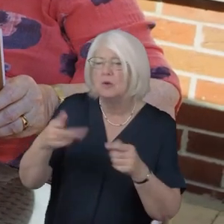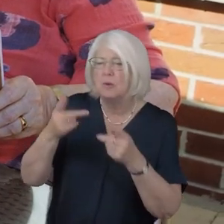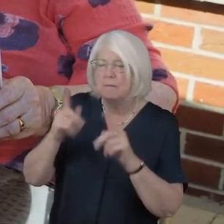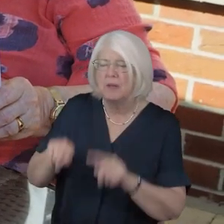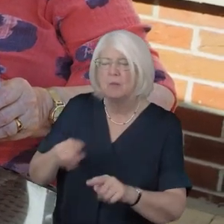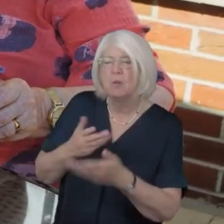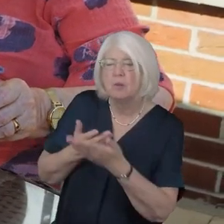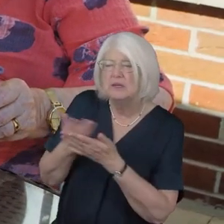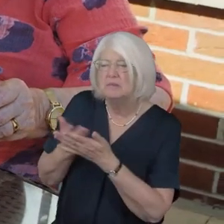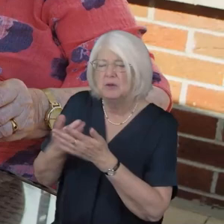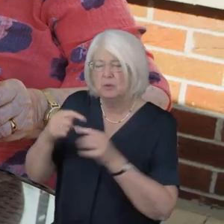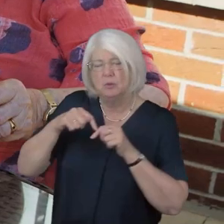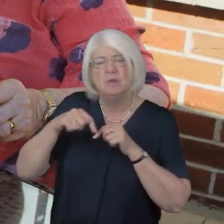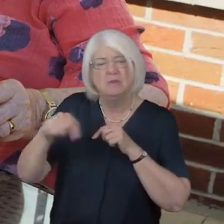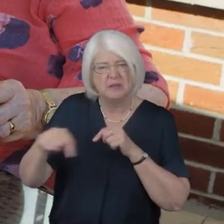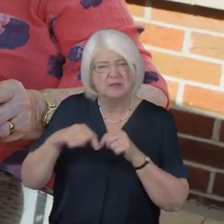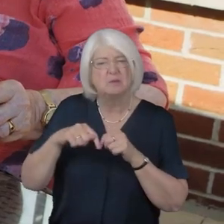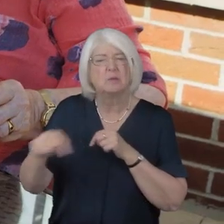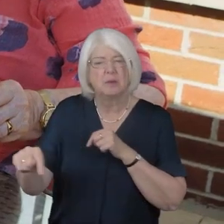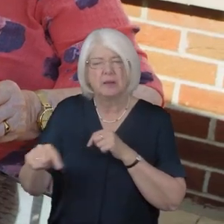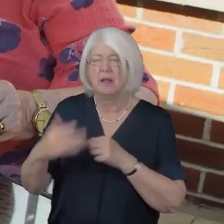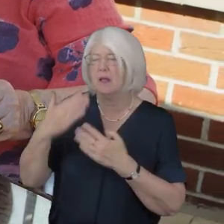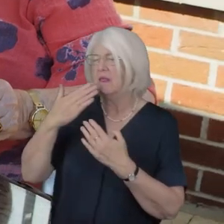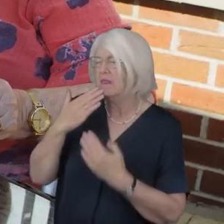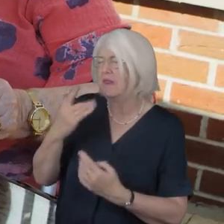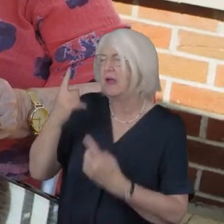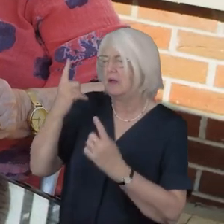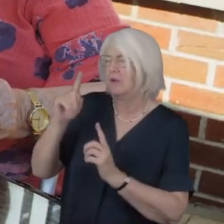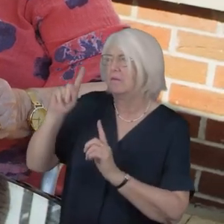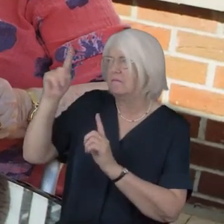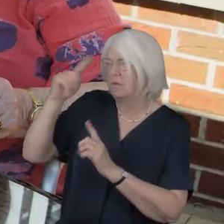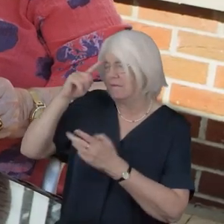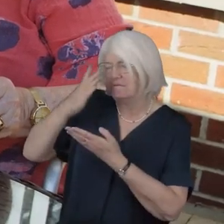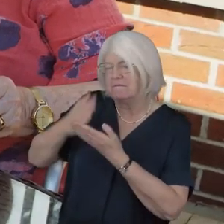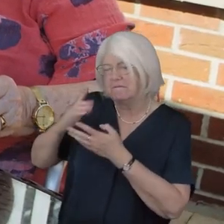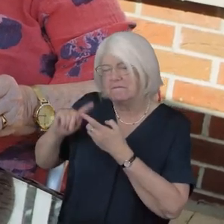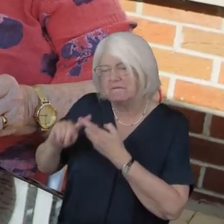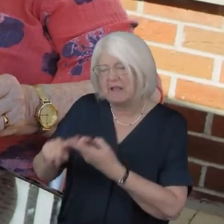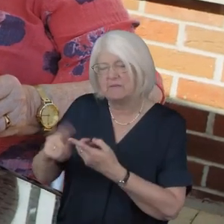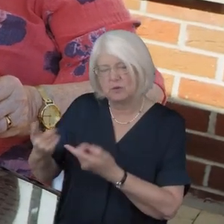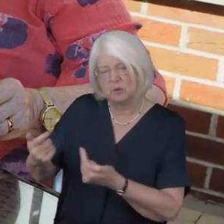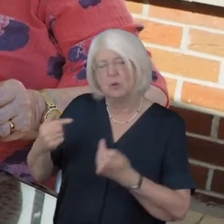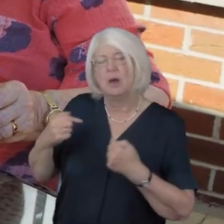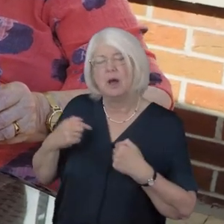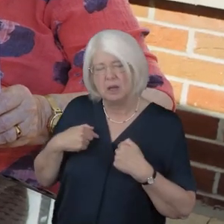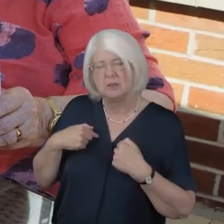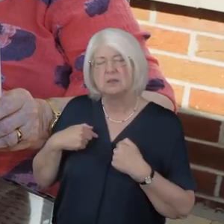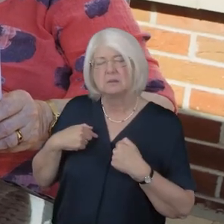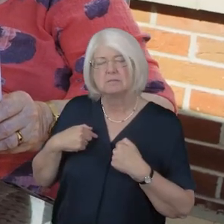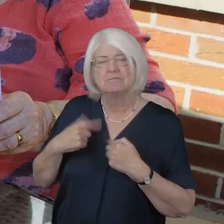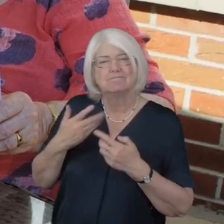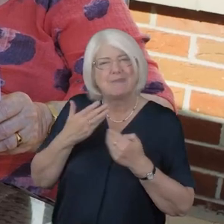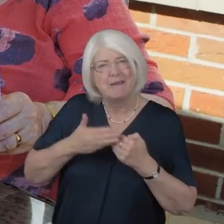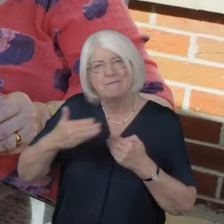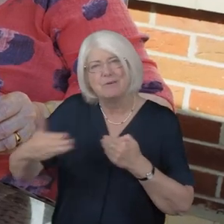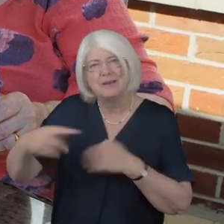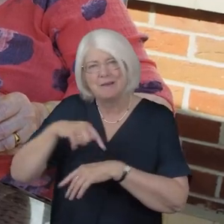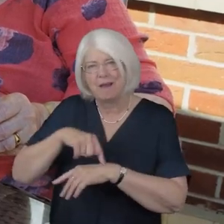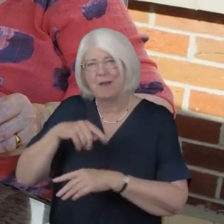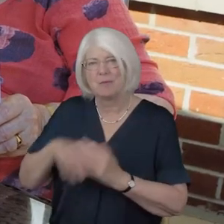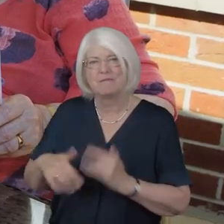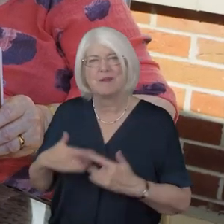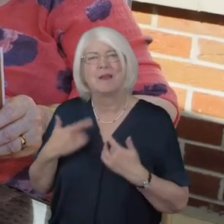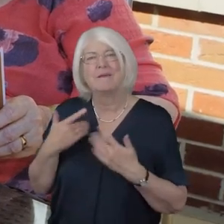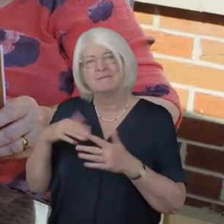speak to this week thank you for your faithfulness to us in every season of life